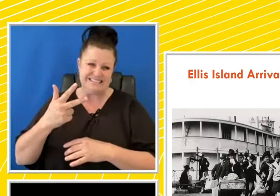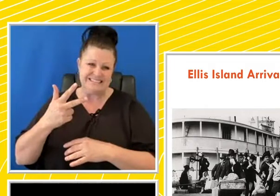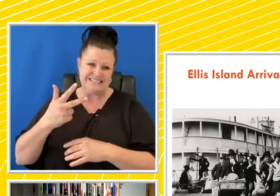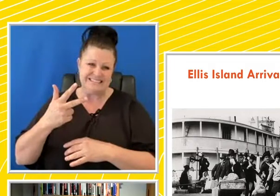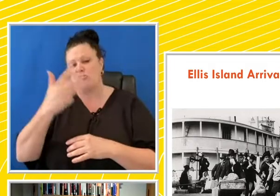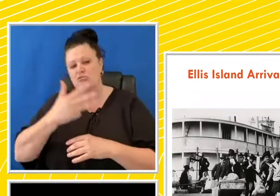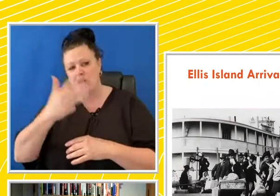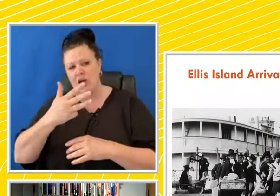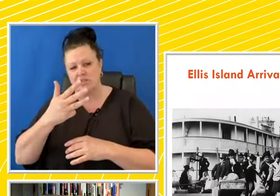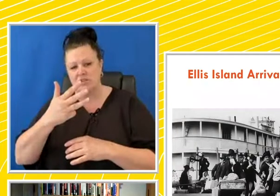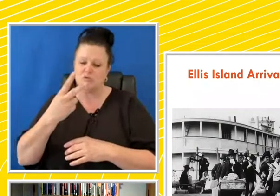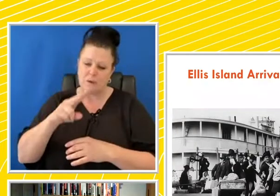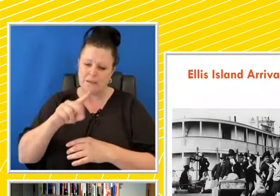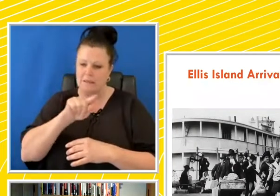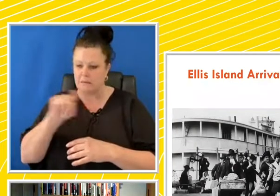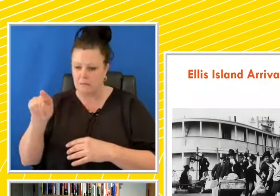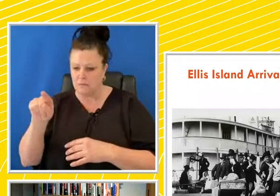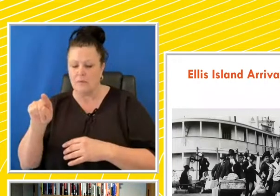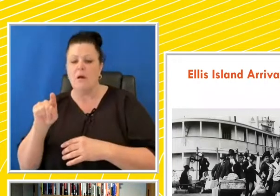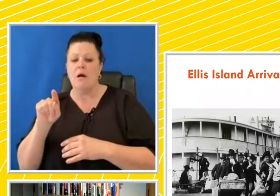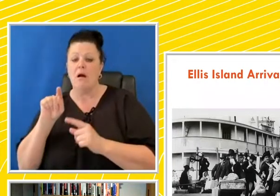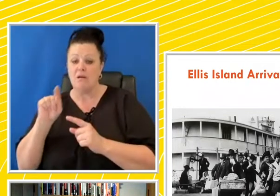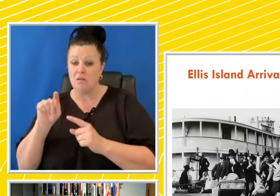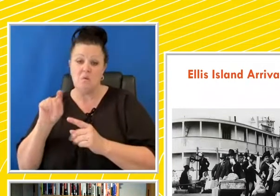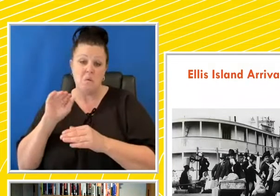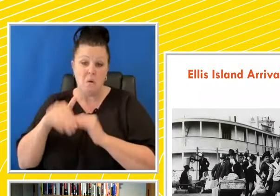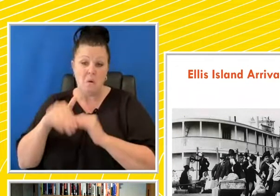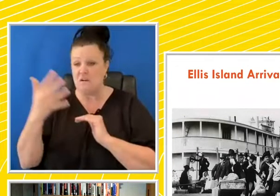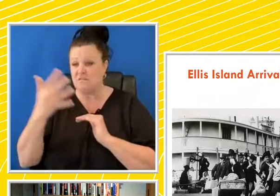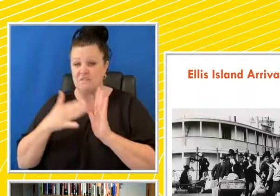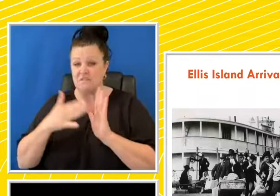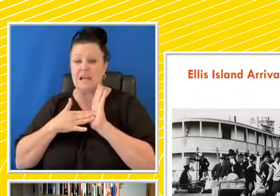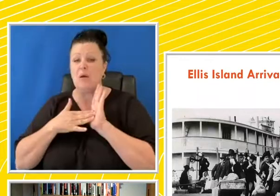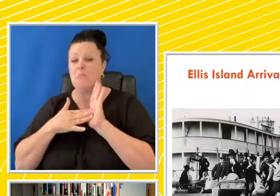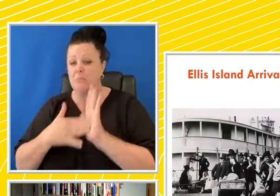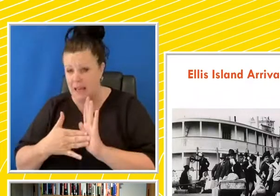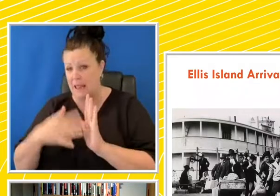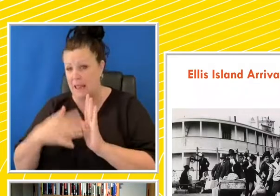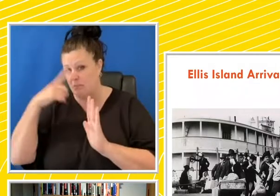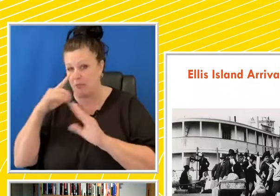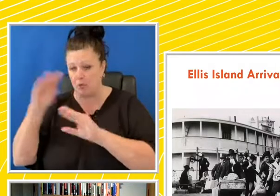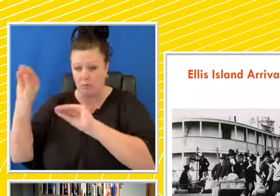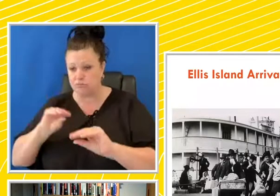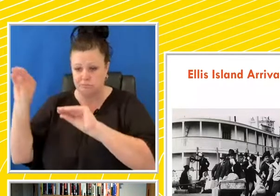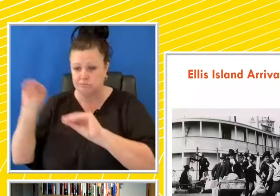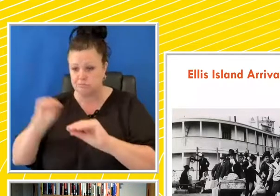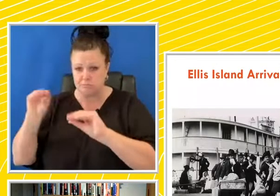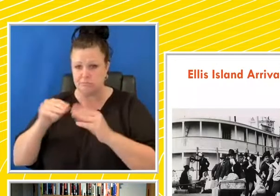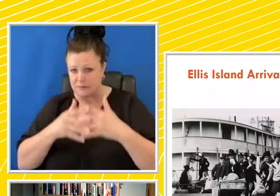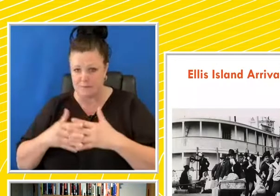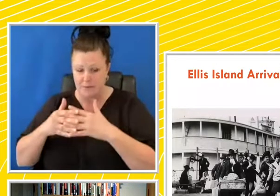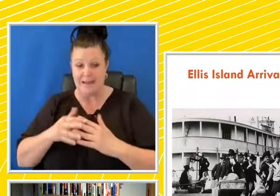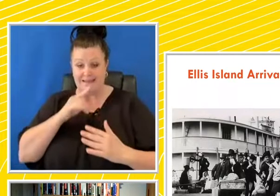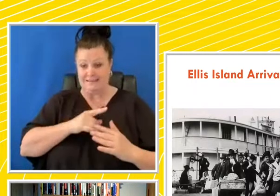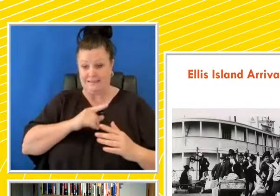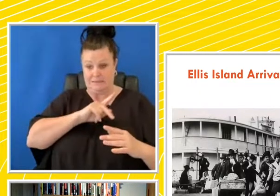1920, is pretty prolific. Over 15 million immigrants come into the U.S. So he starts conducting research